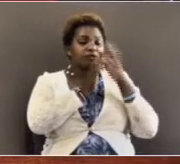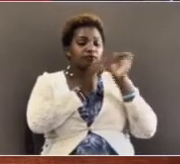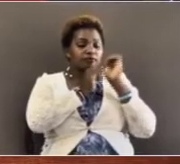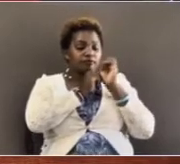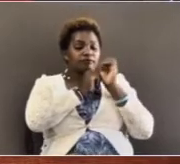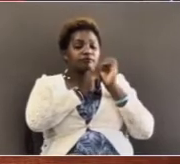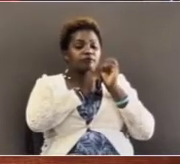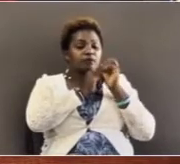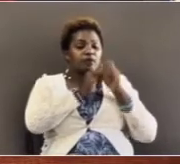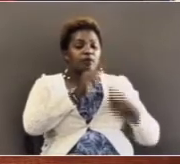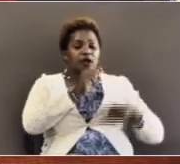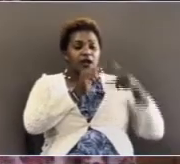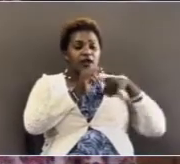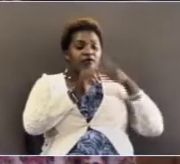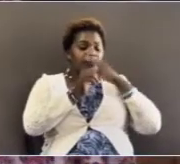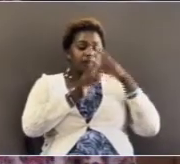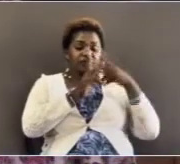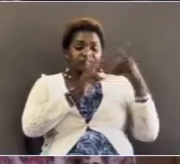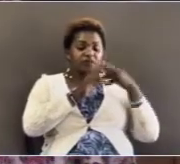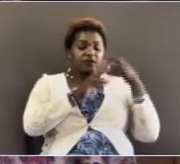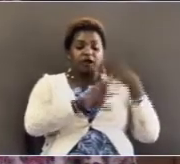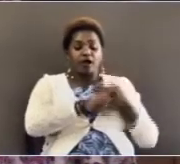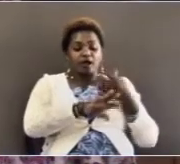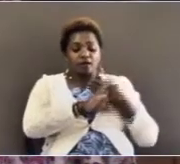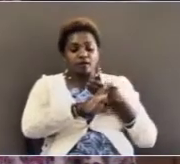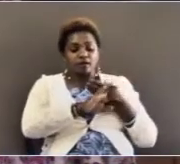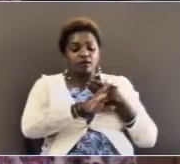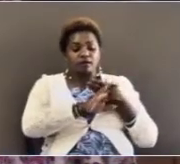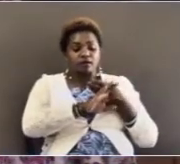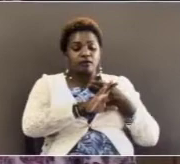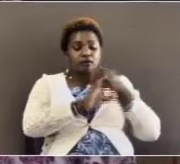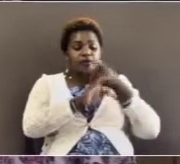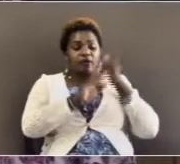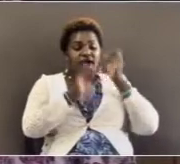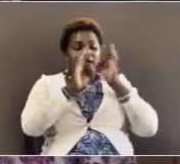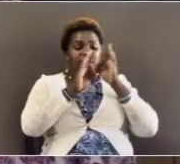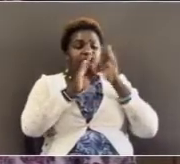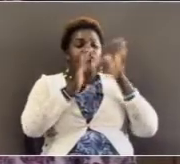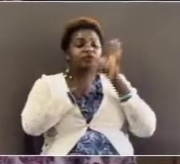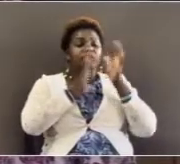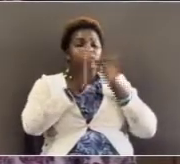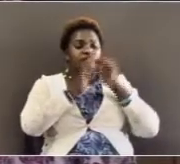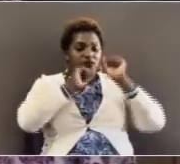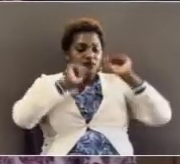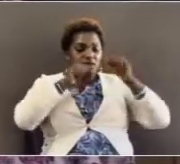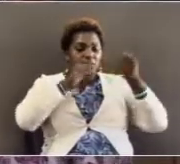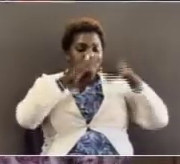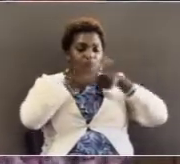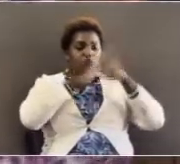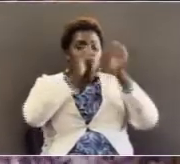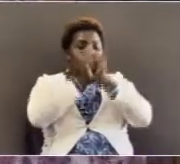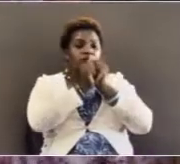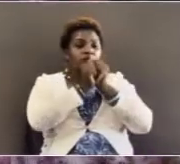life would have been very very difficult. But he did they felt secure that he was